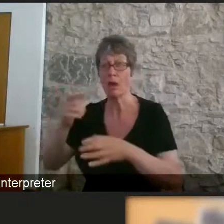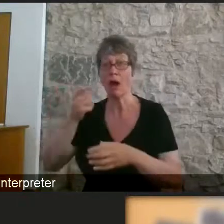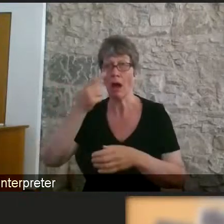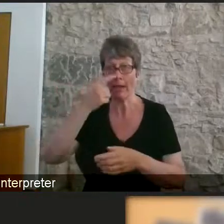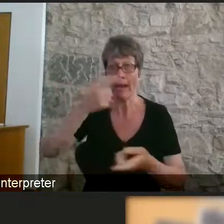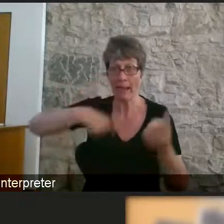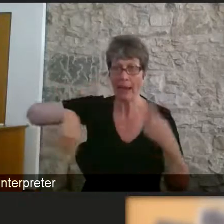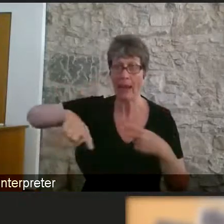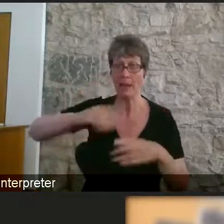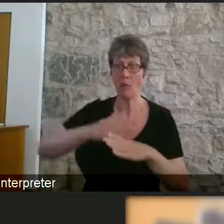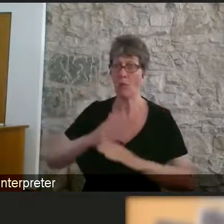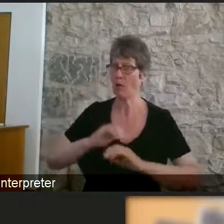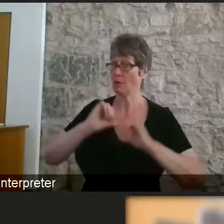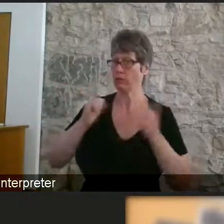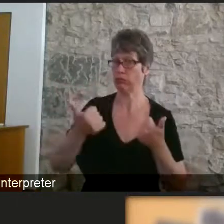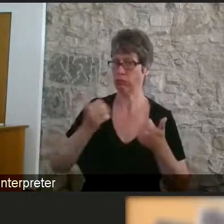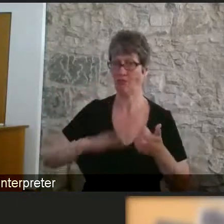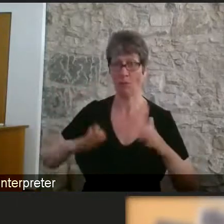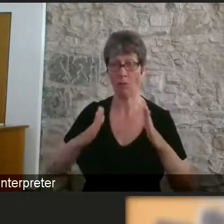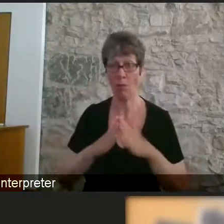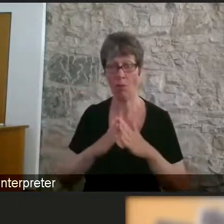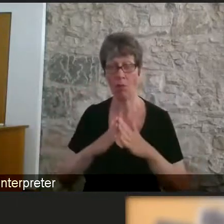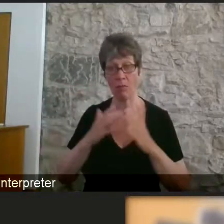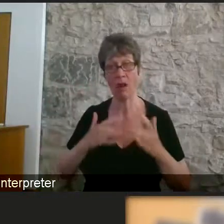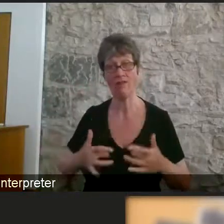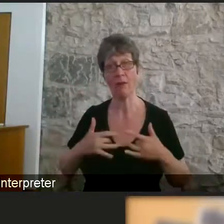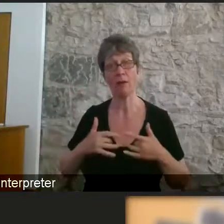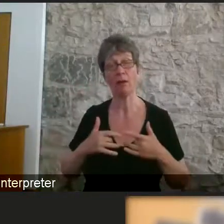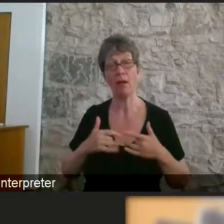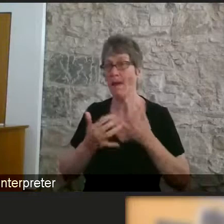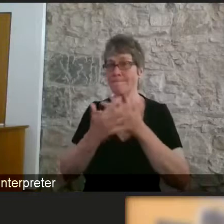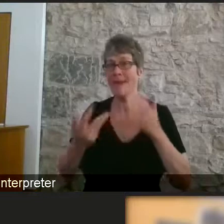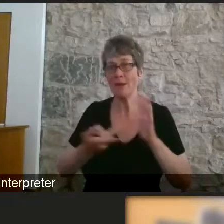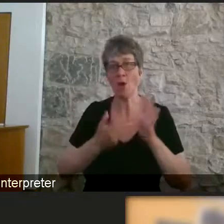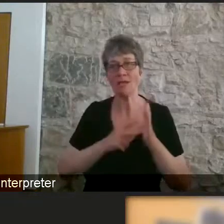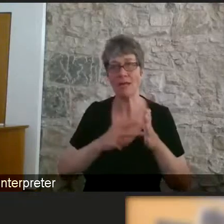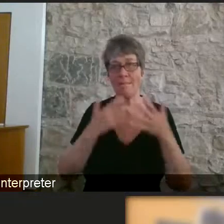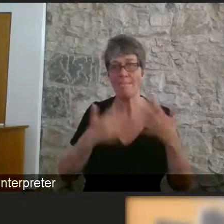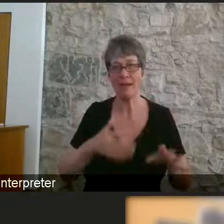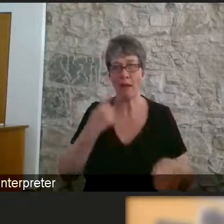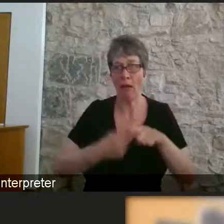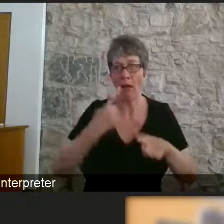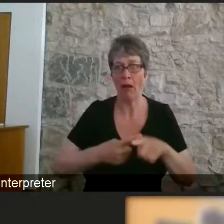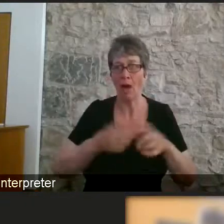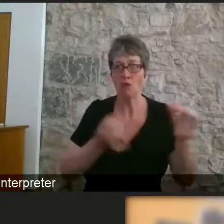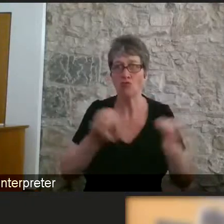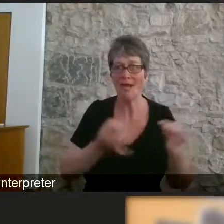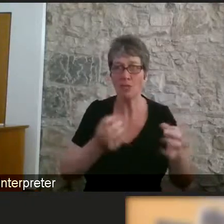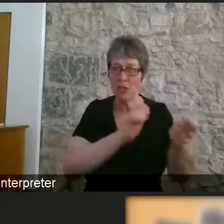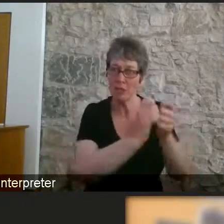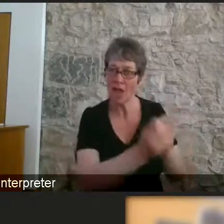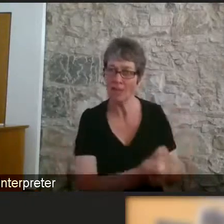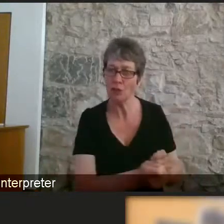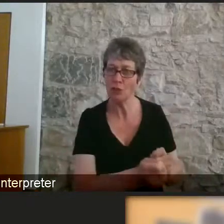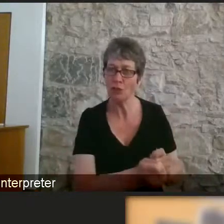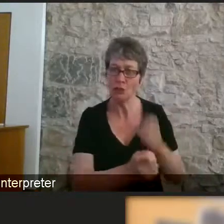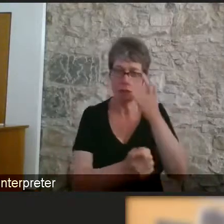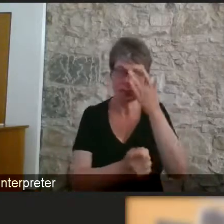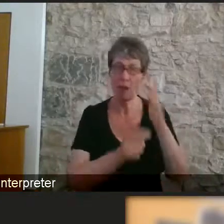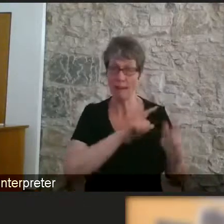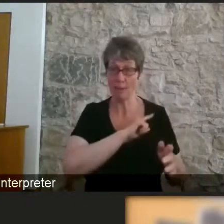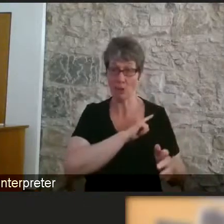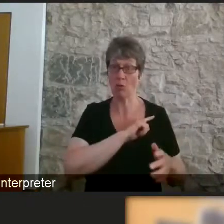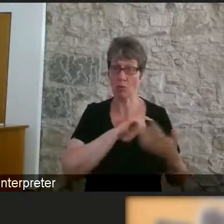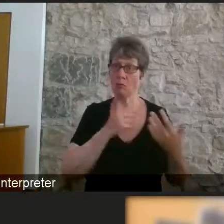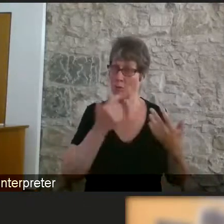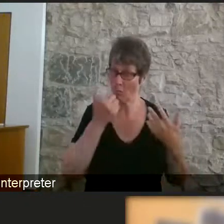lot of organisations have had to effectively change their strategies in a hurry. We have been disrupted. It has been